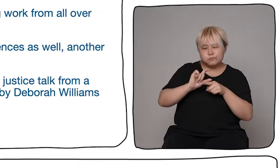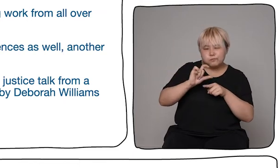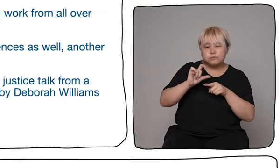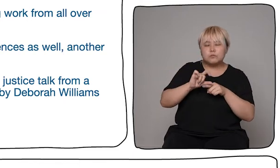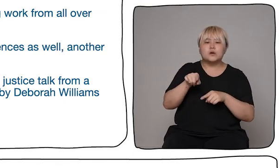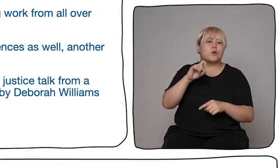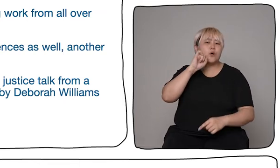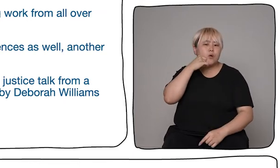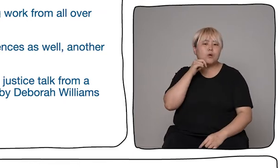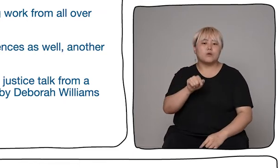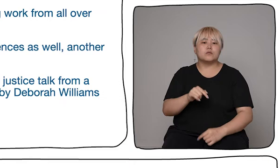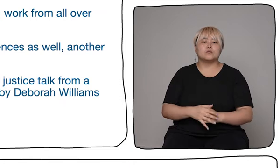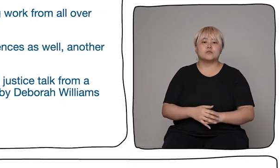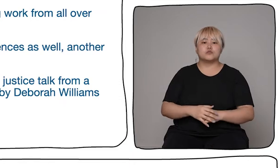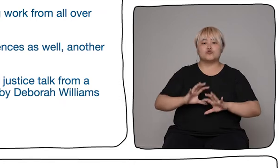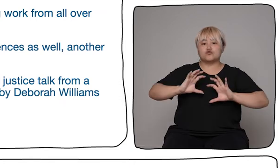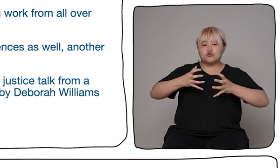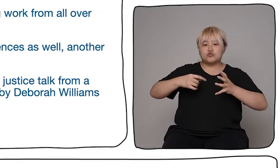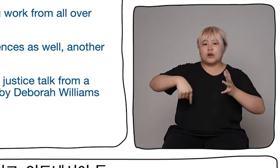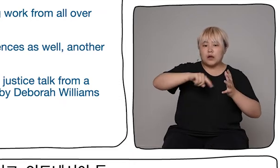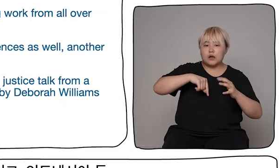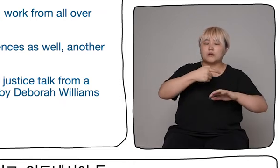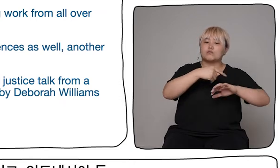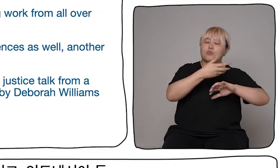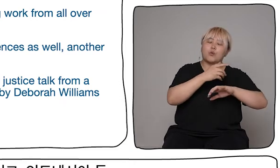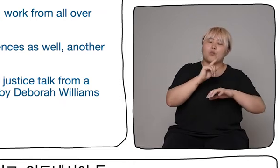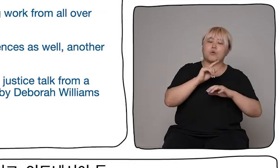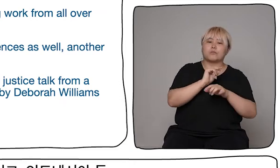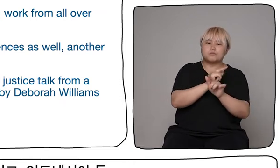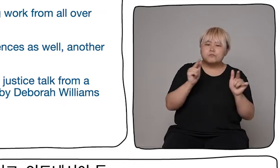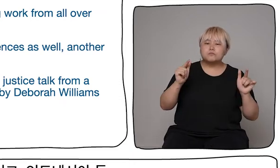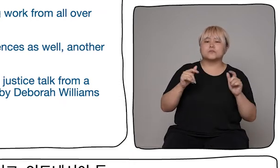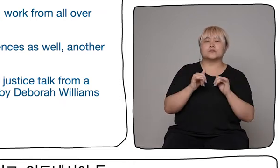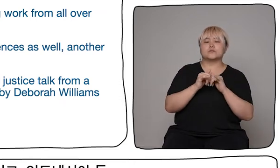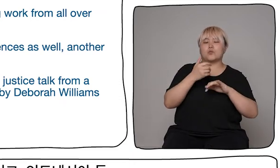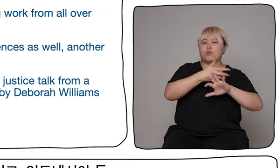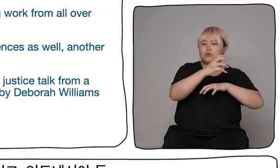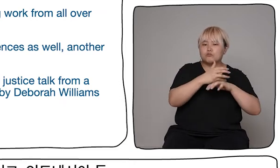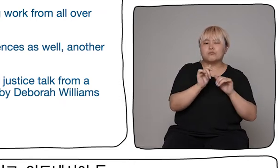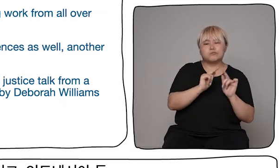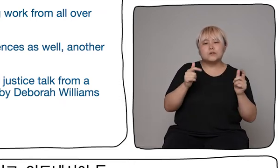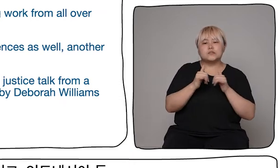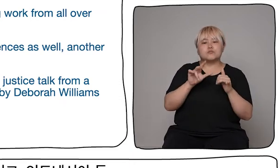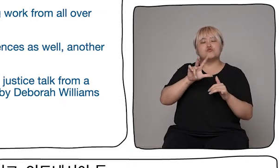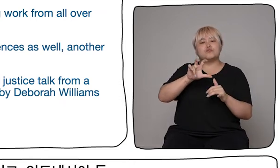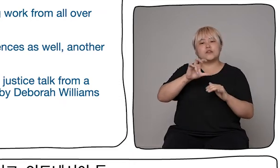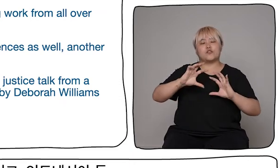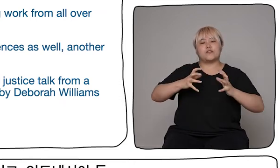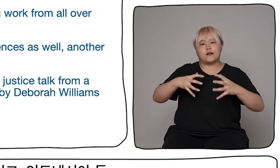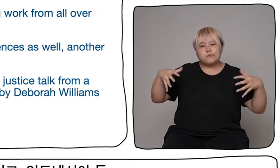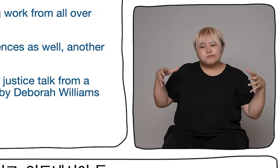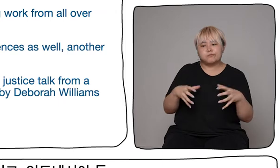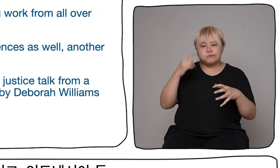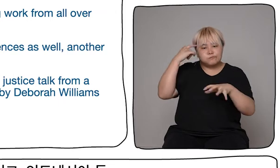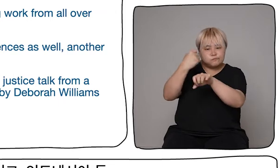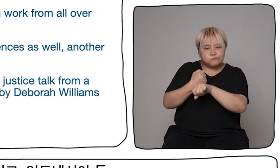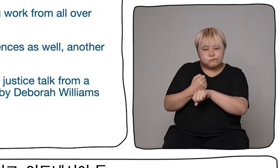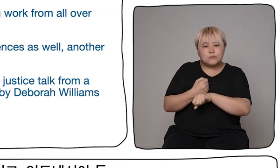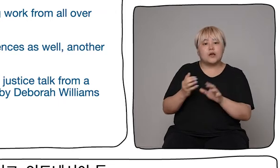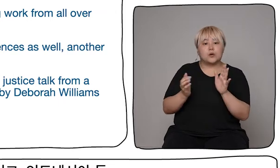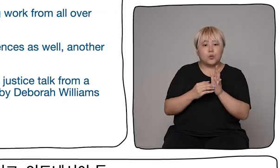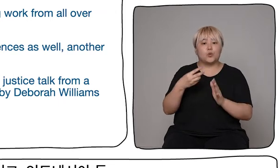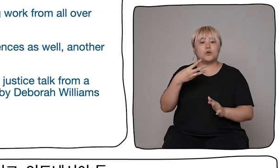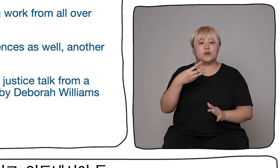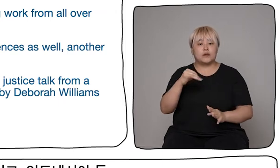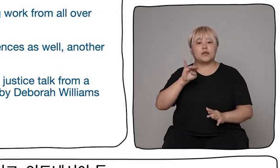performing work from all over the world, as well as from locally within Liverpool. had performances and applications to perform from